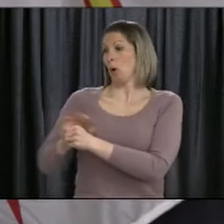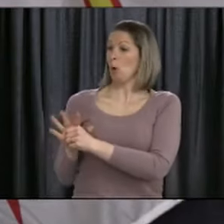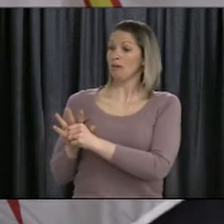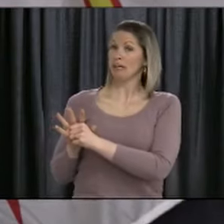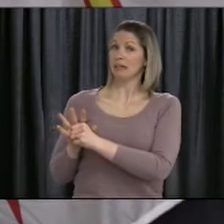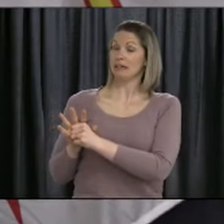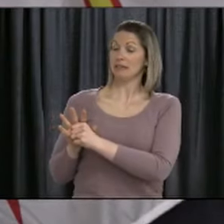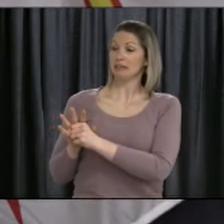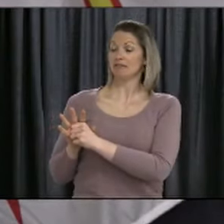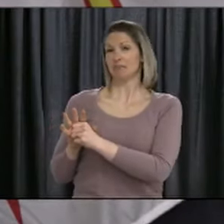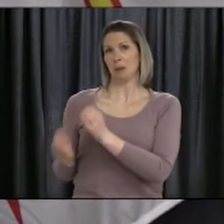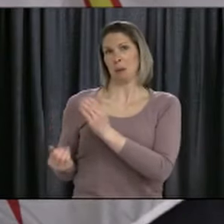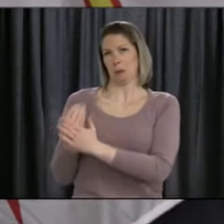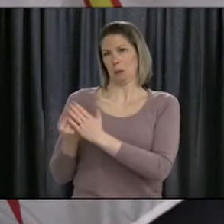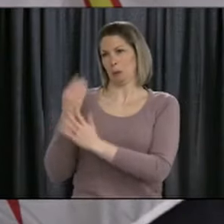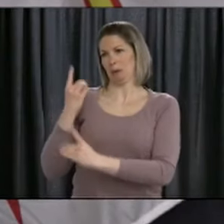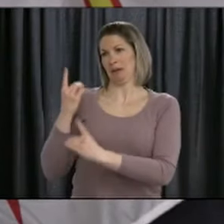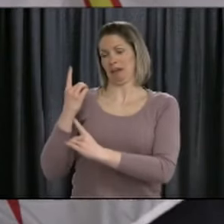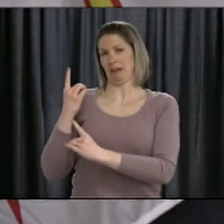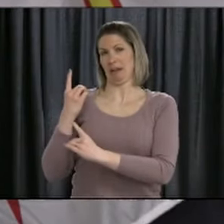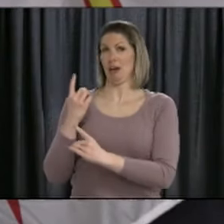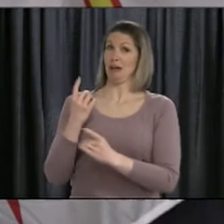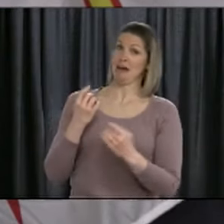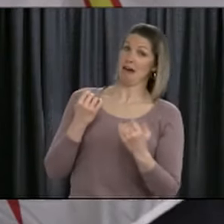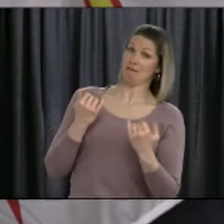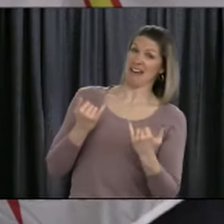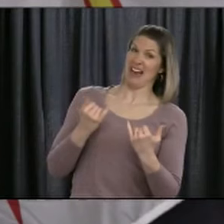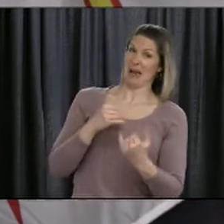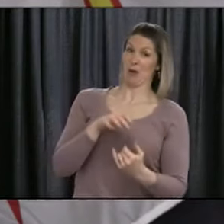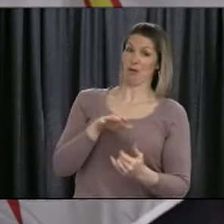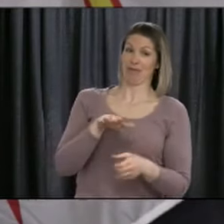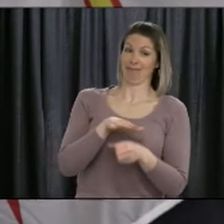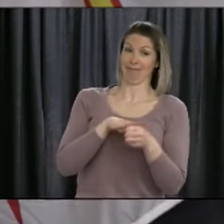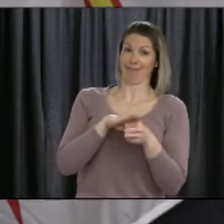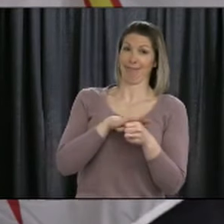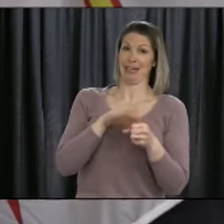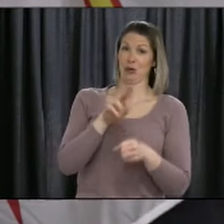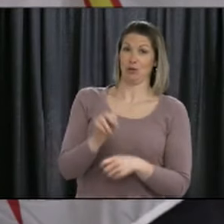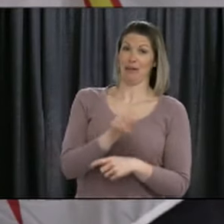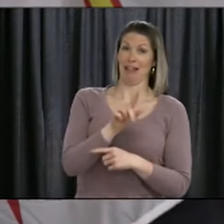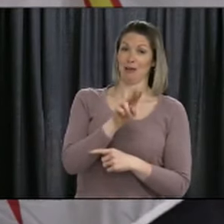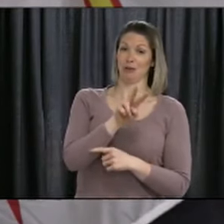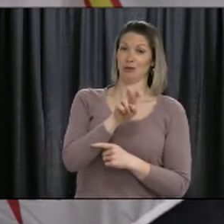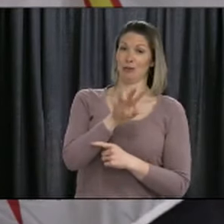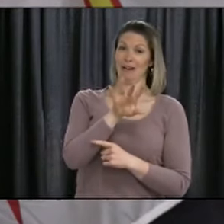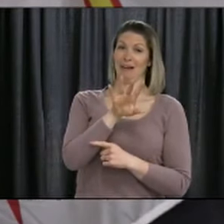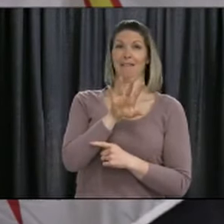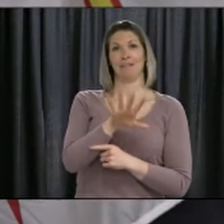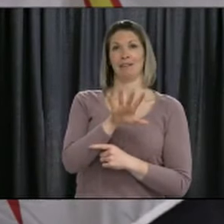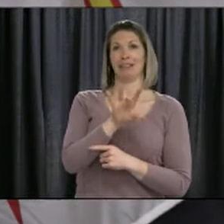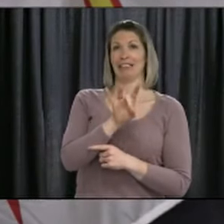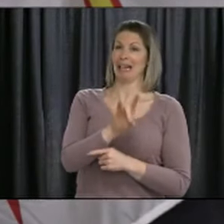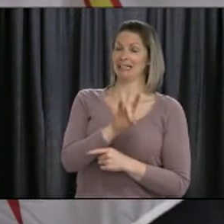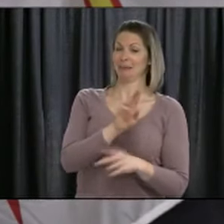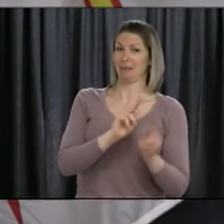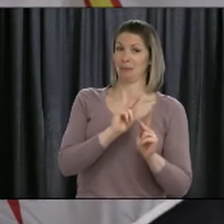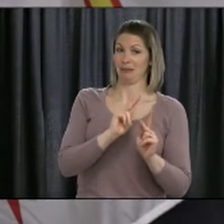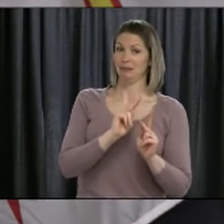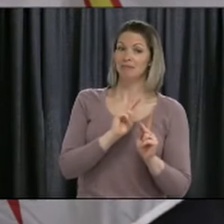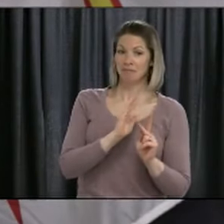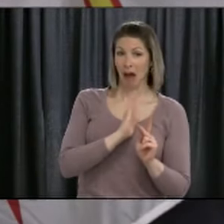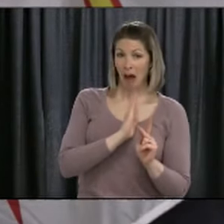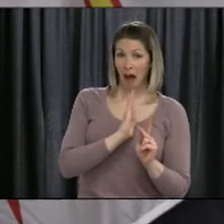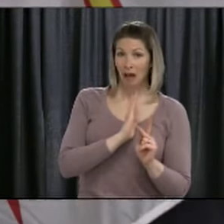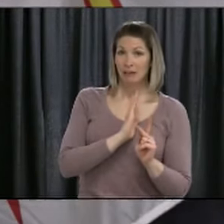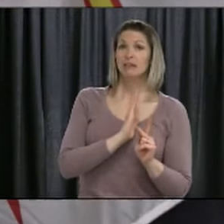258 people, I suppose, have immunity in our province, but we don't know about